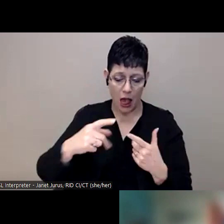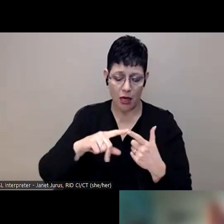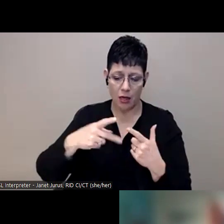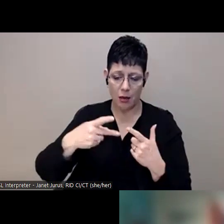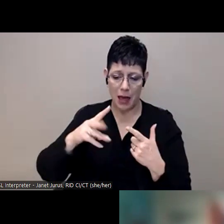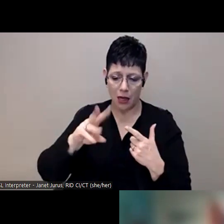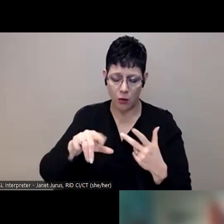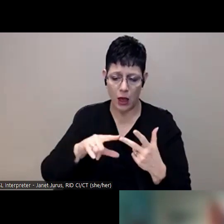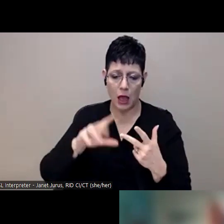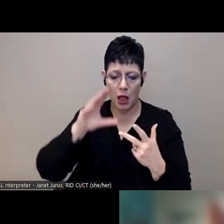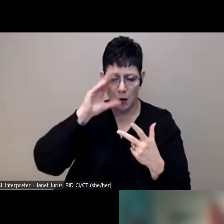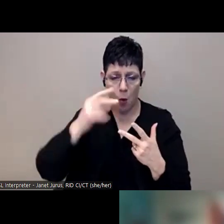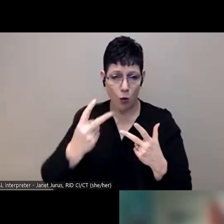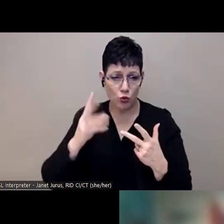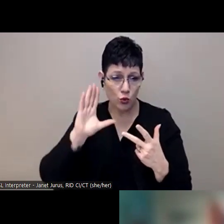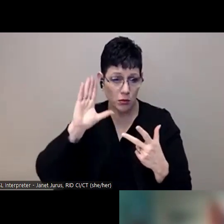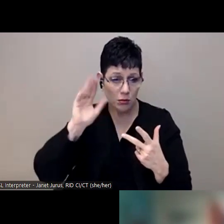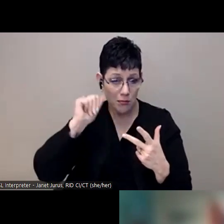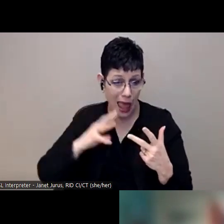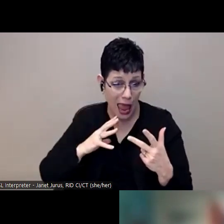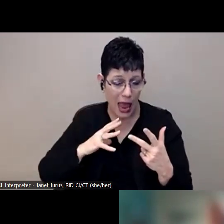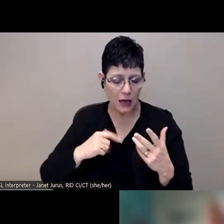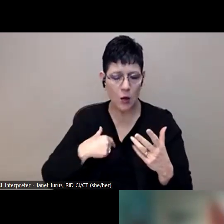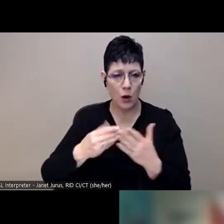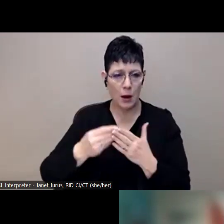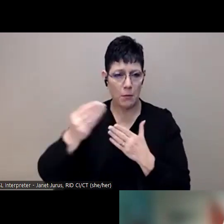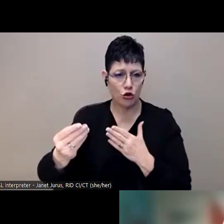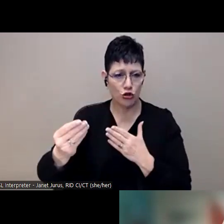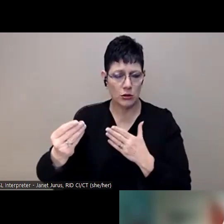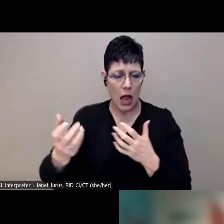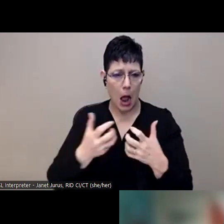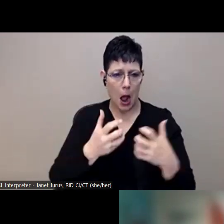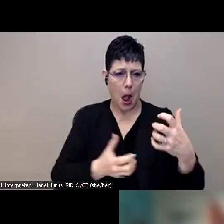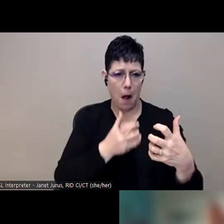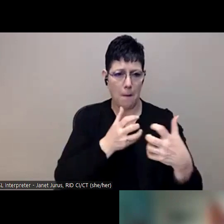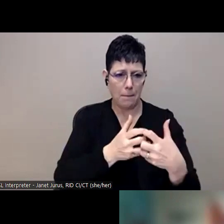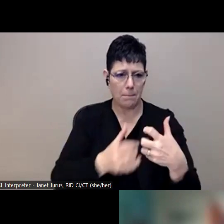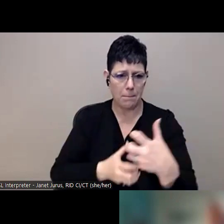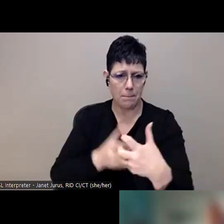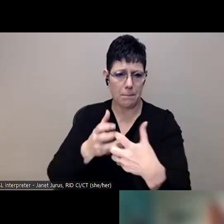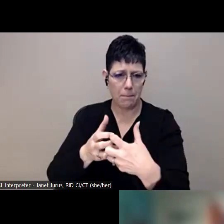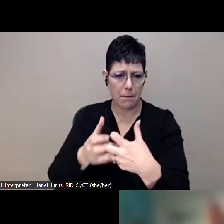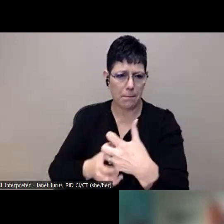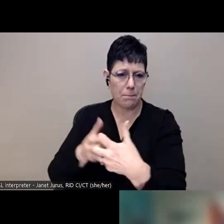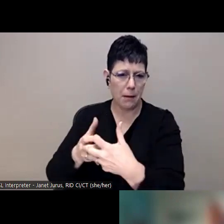to men, girl empowerment, we use purchase curriculum and then just adapt it to fit within each specific context.